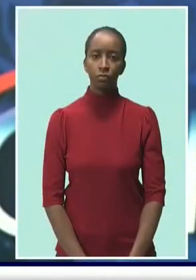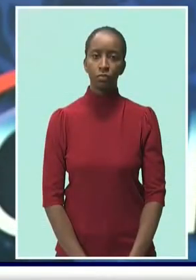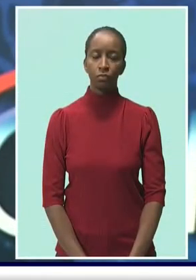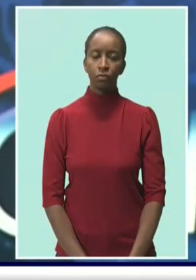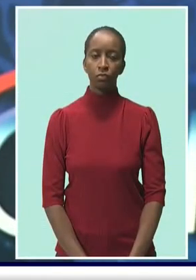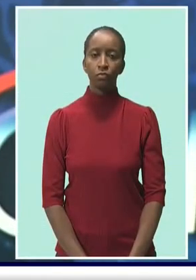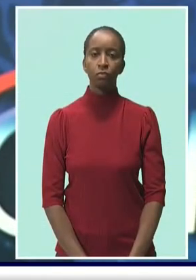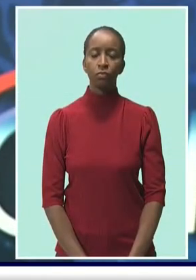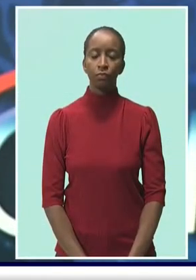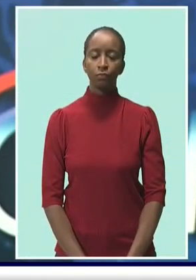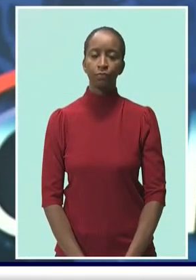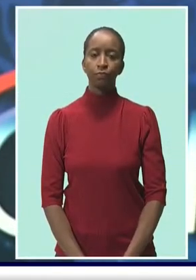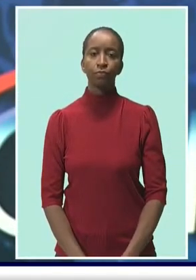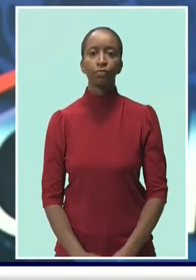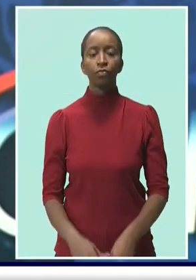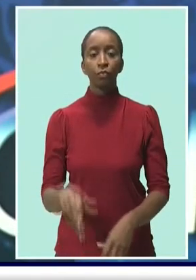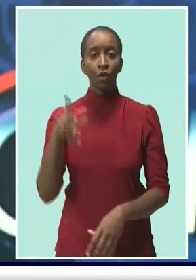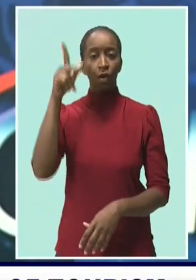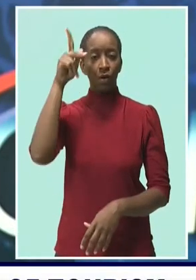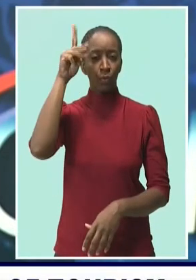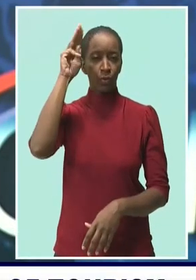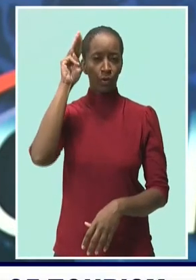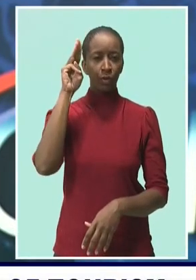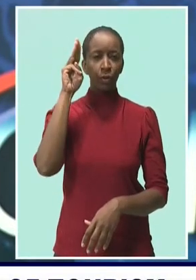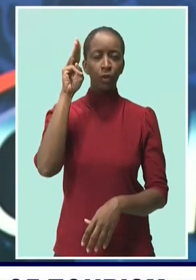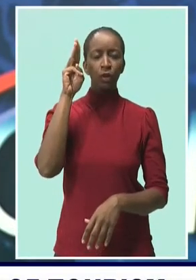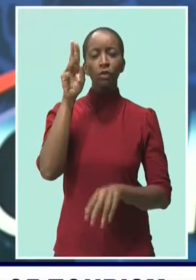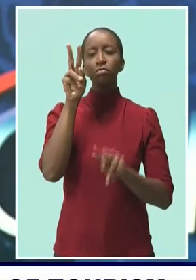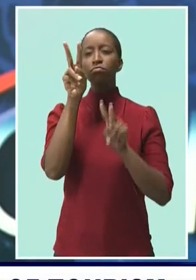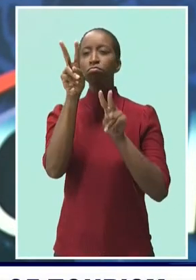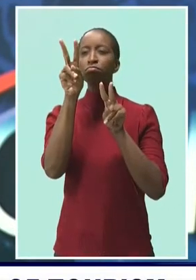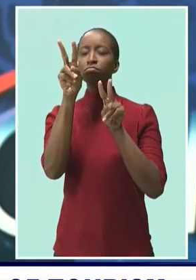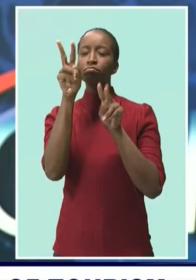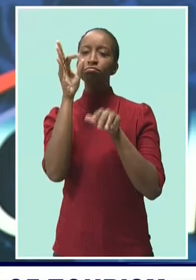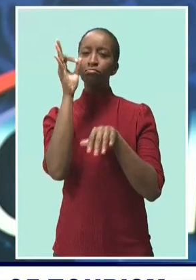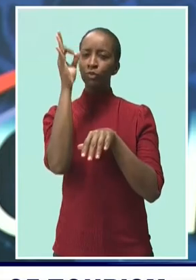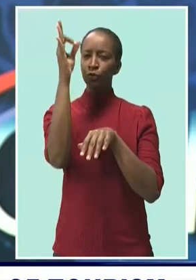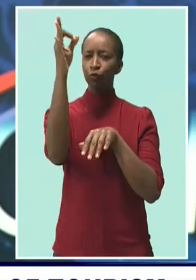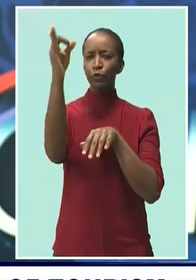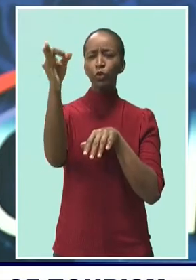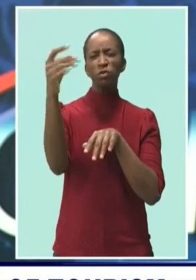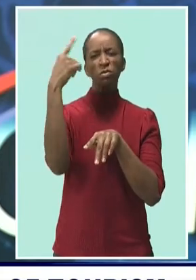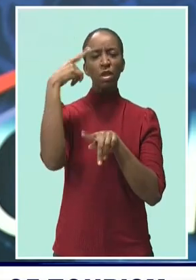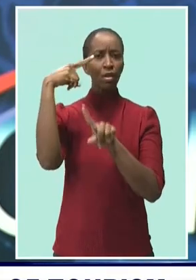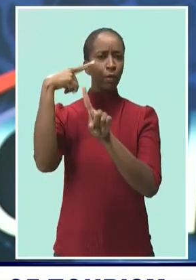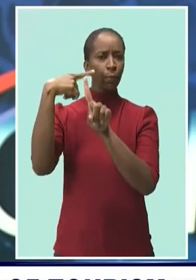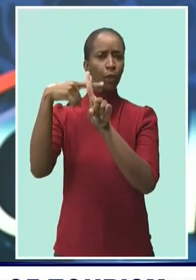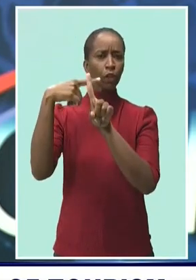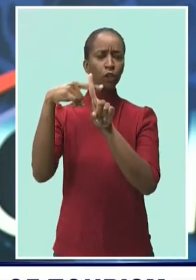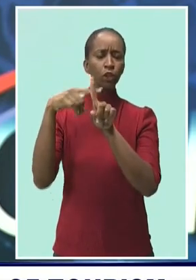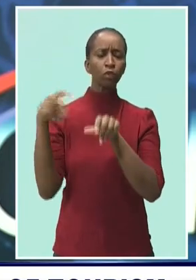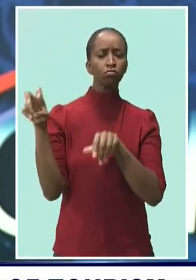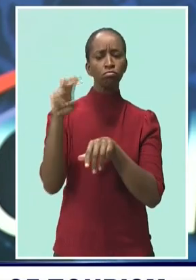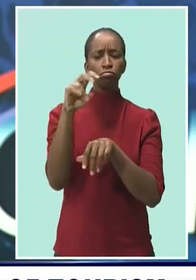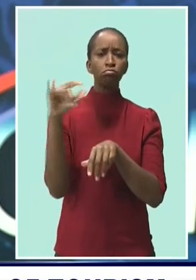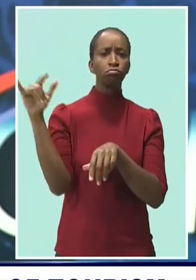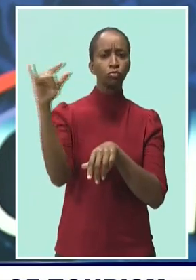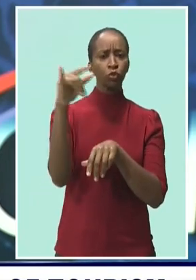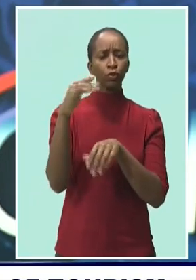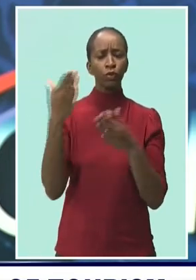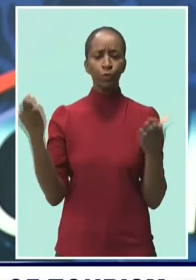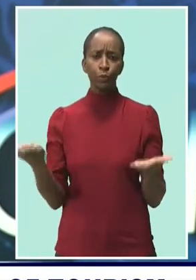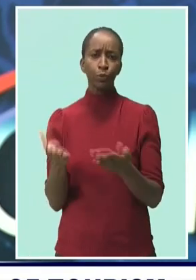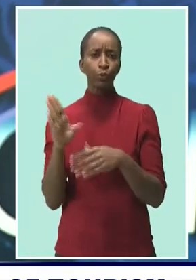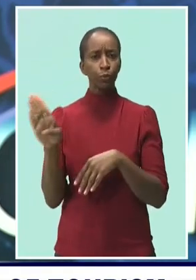And in our top story Prime Minister Mia Amour Motley is optimistic that tourism in Barbados and the Caribbean will be better